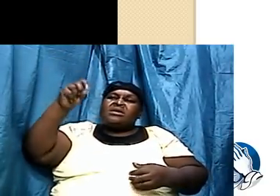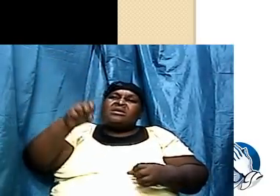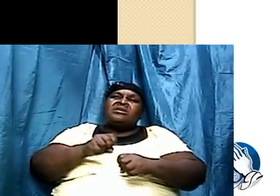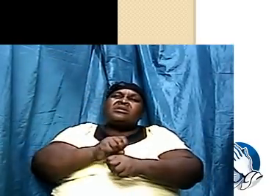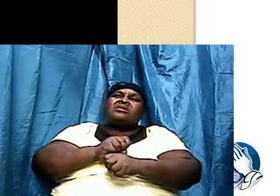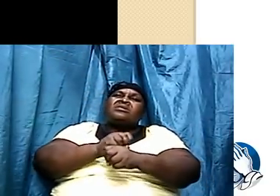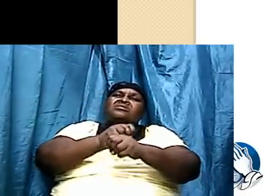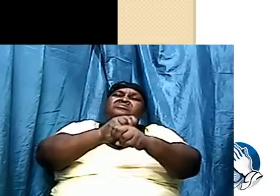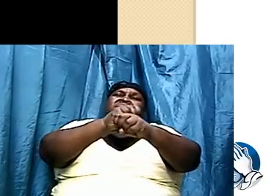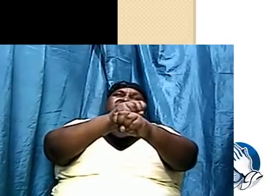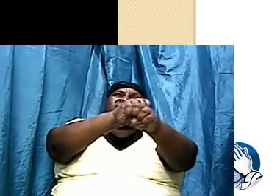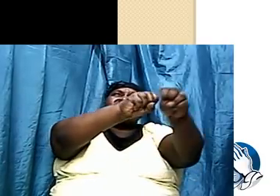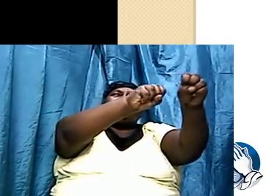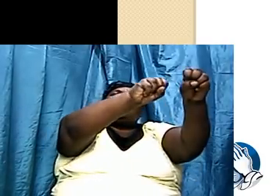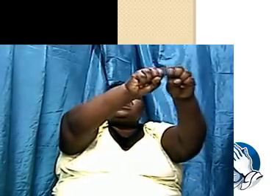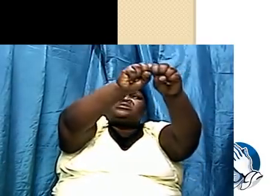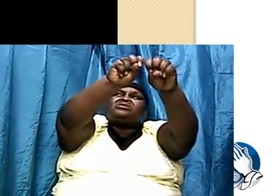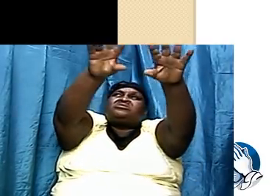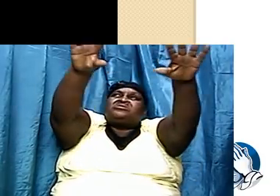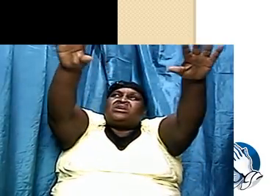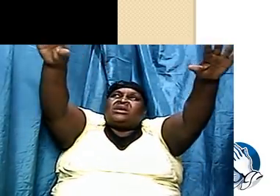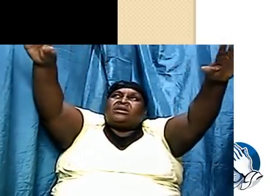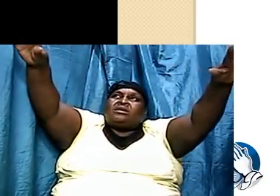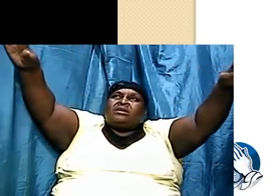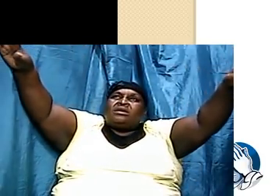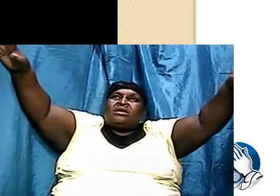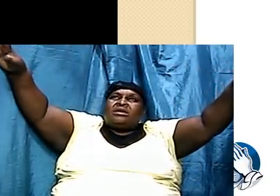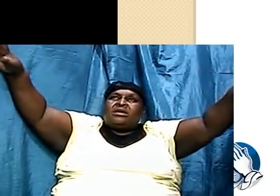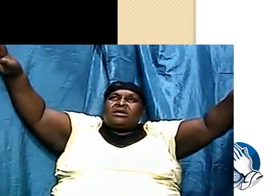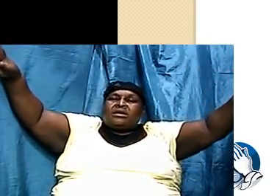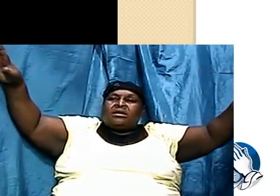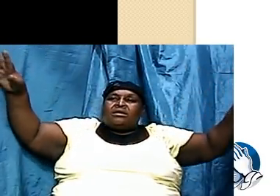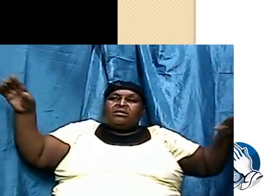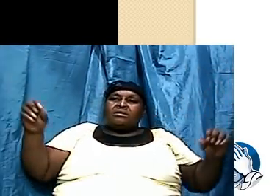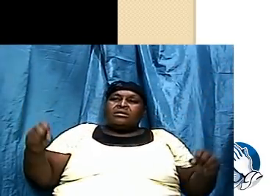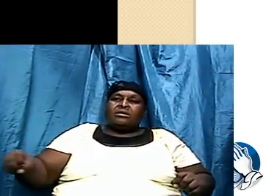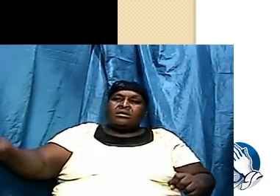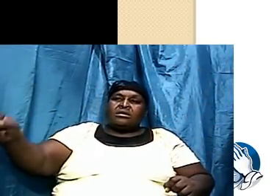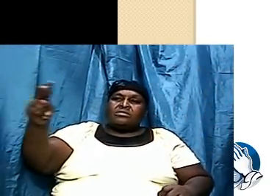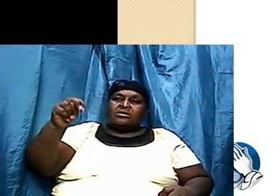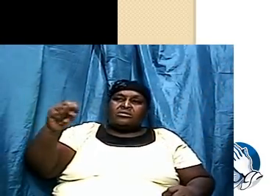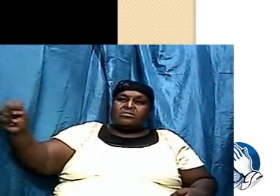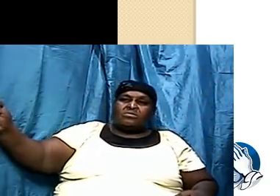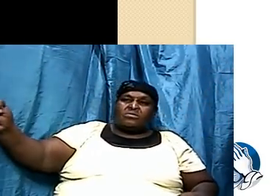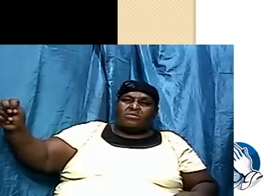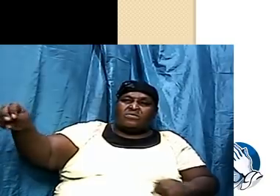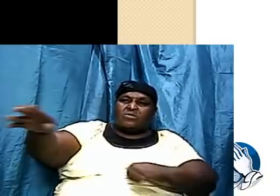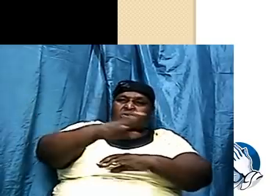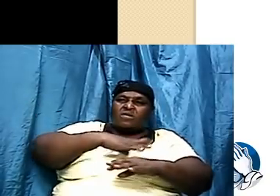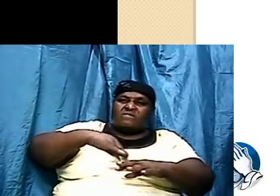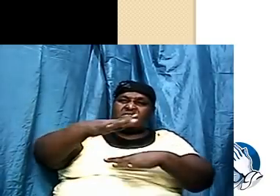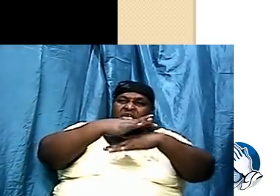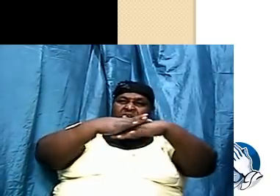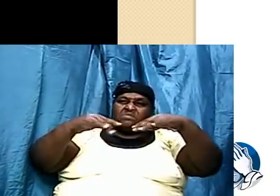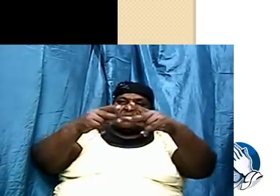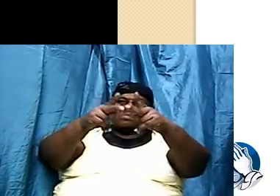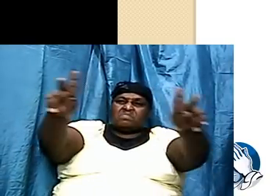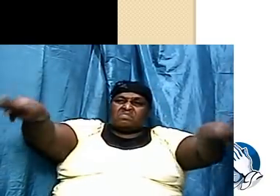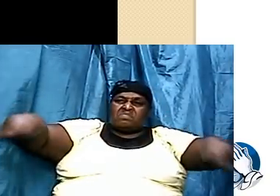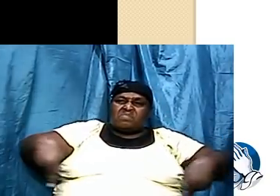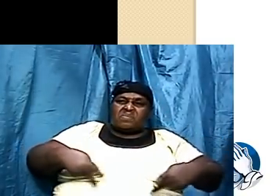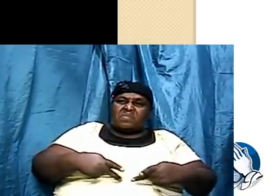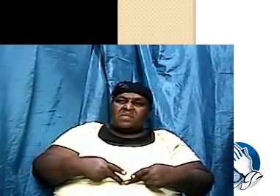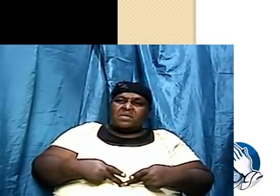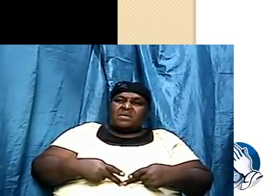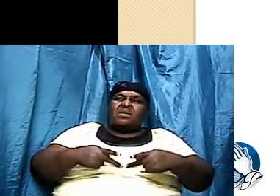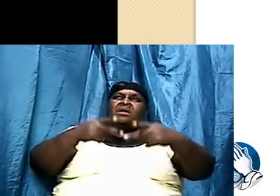stretched out the north over the empty place, and hanging the earth upon